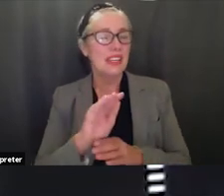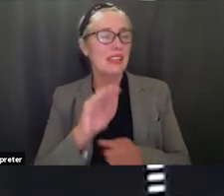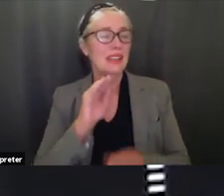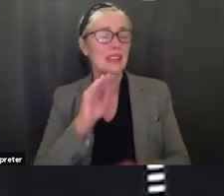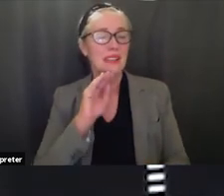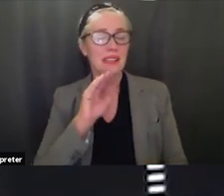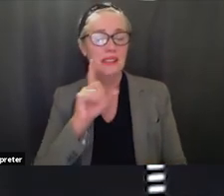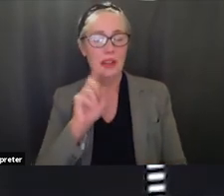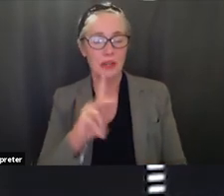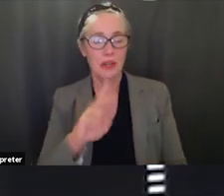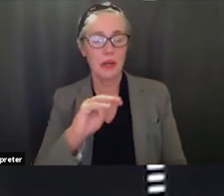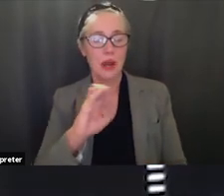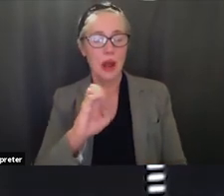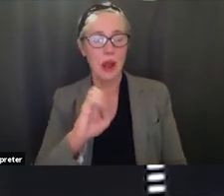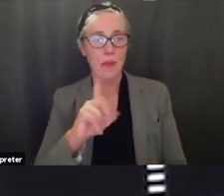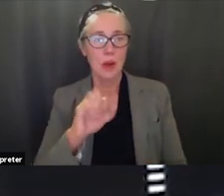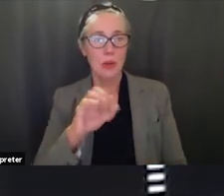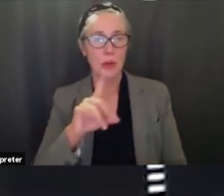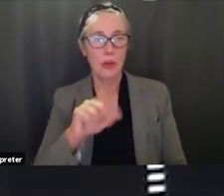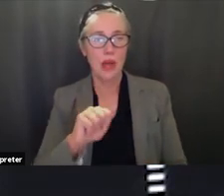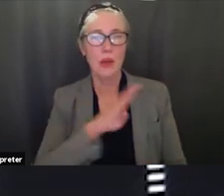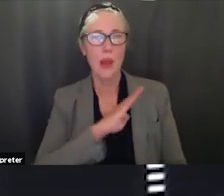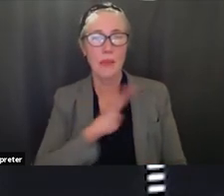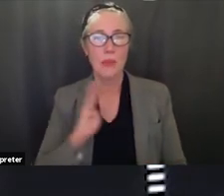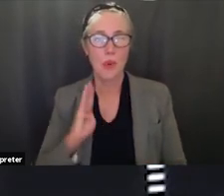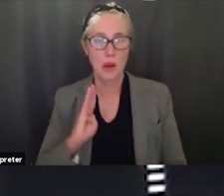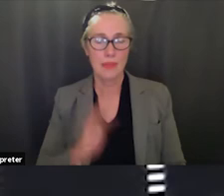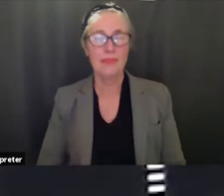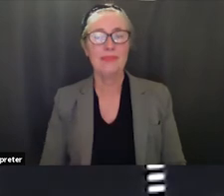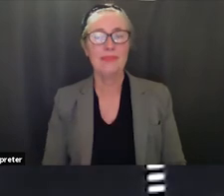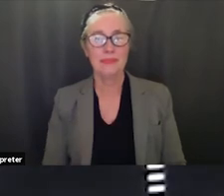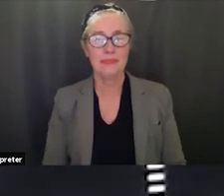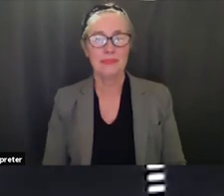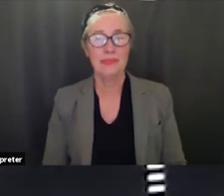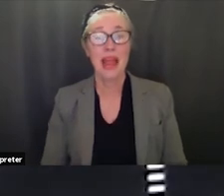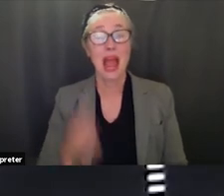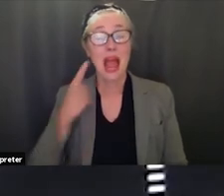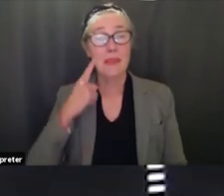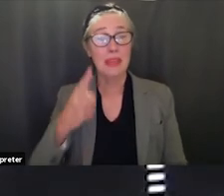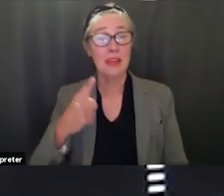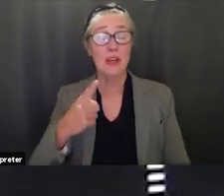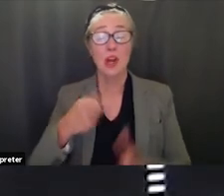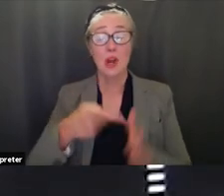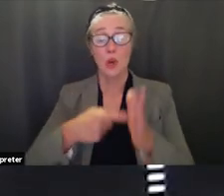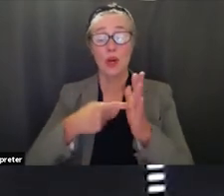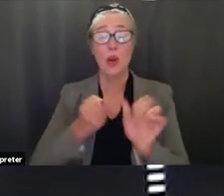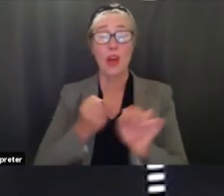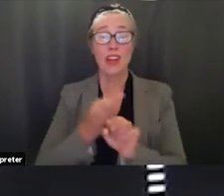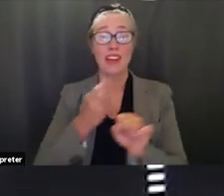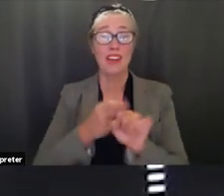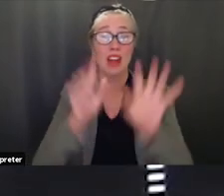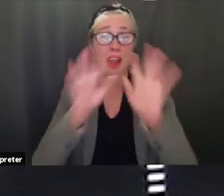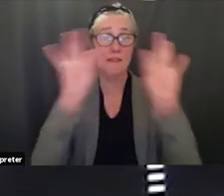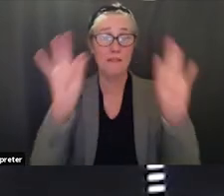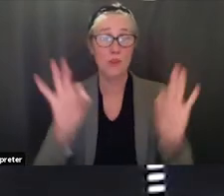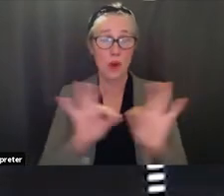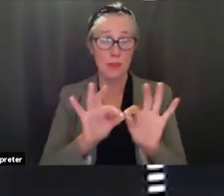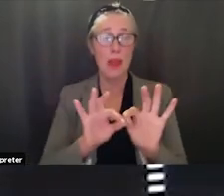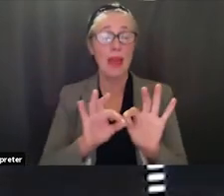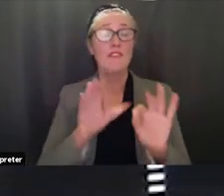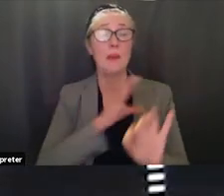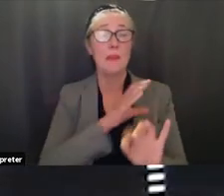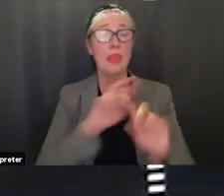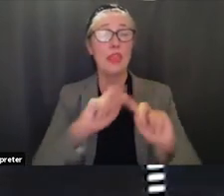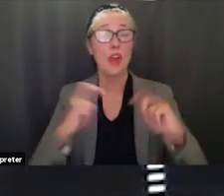i am here for an annual form that we are required by the commission of on teacher credentialing to present